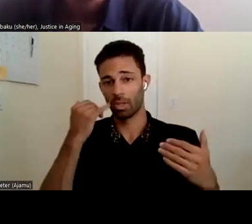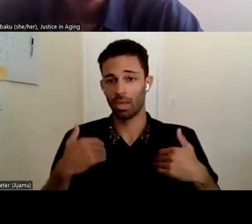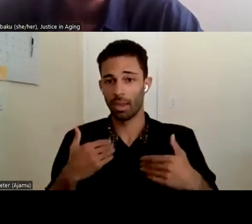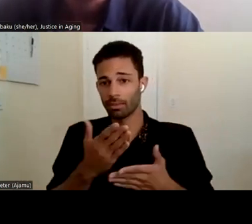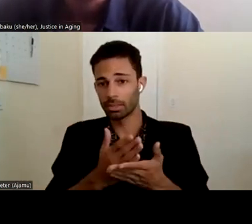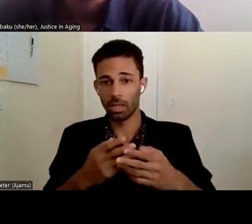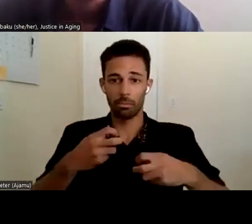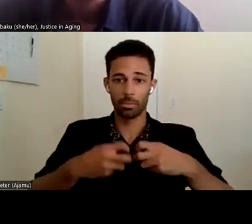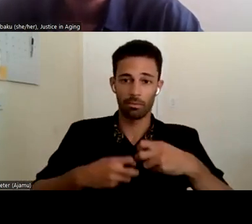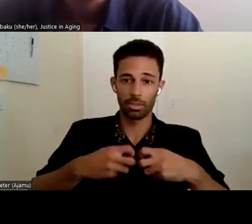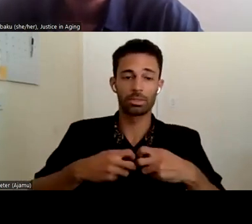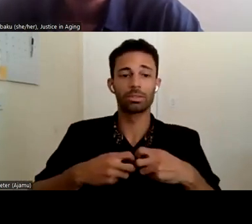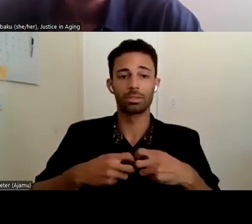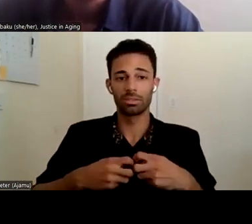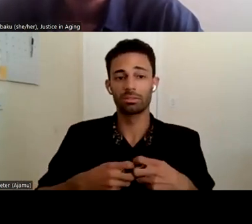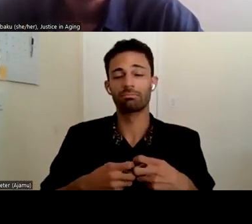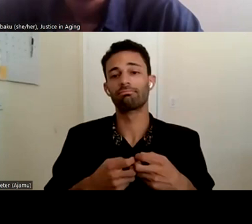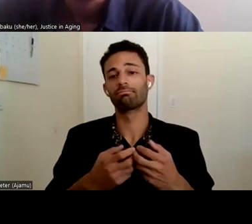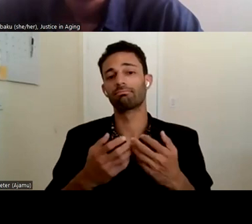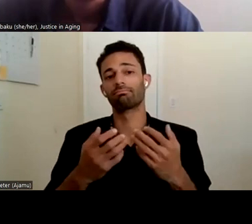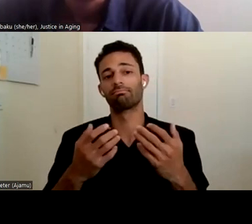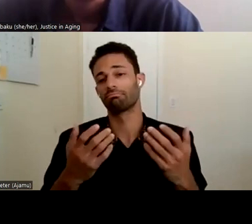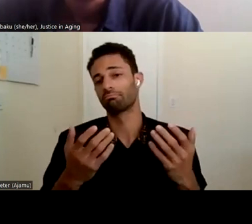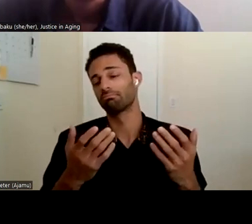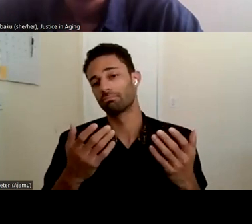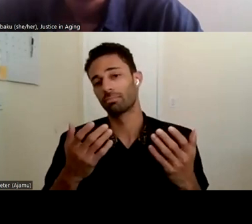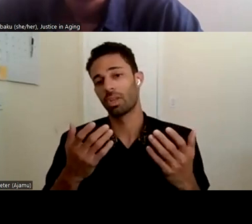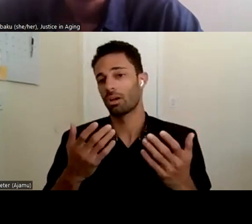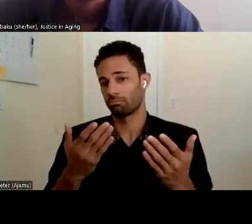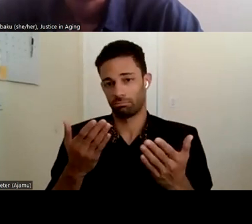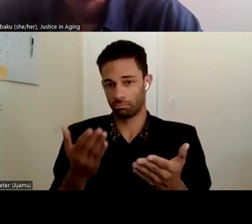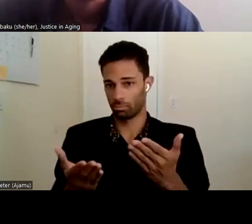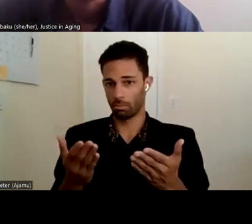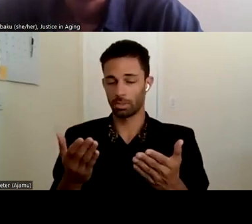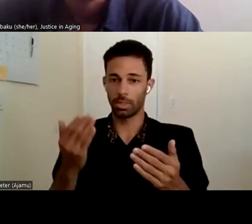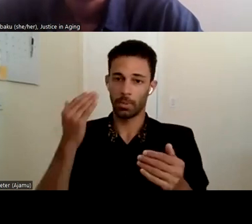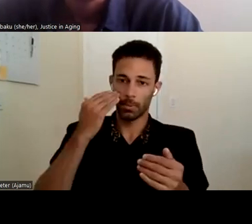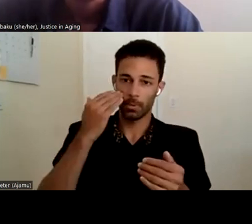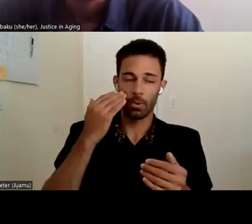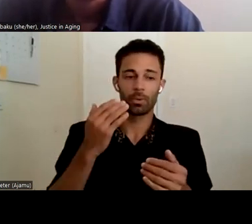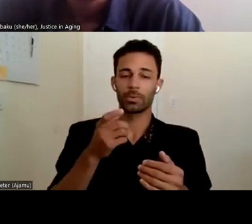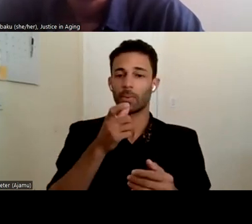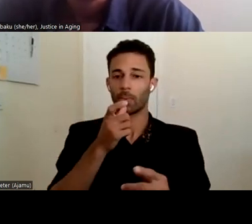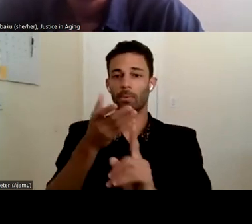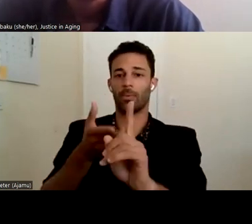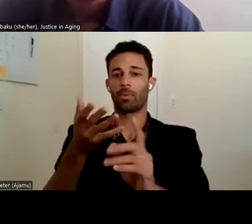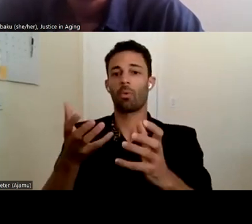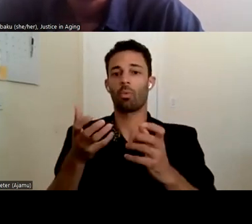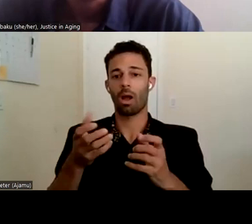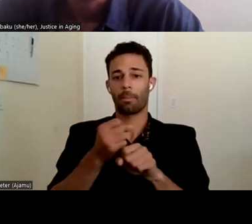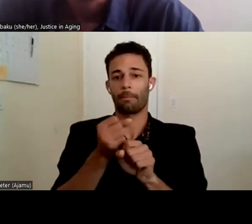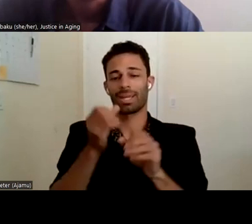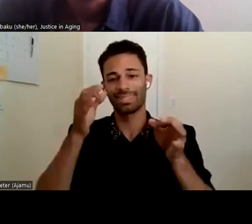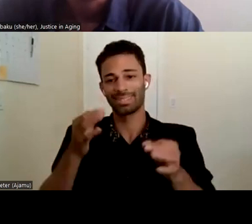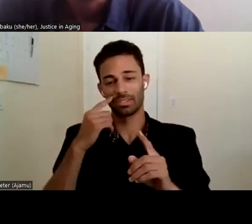you he very likely under, does know who he would choose to make decisions for him and where he wants to live.